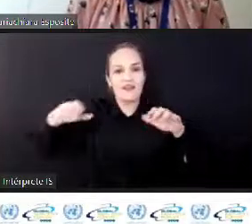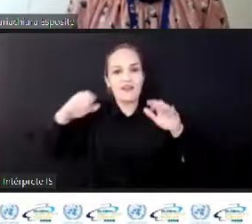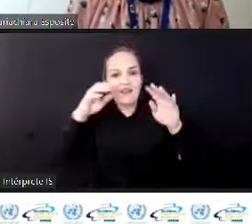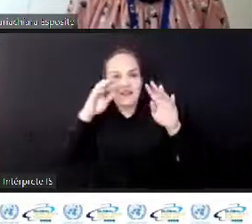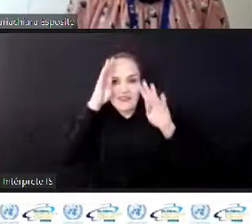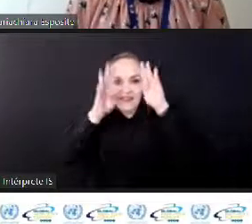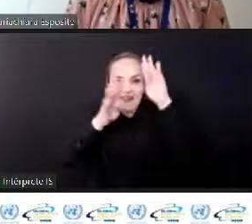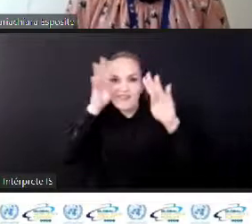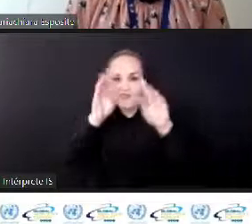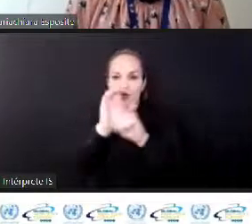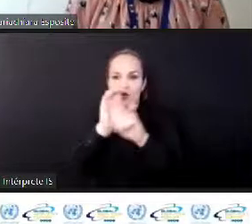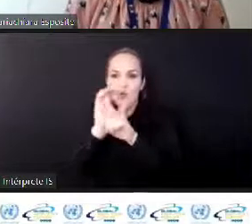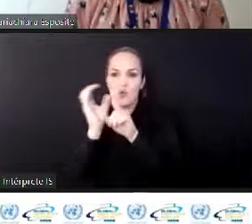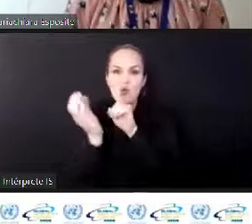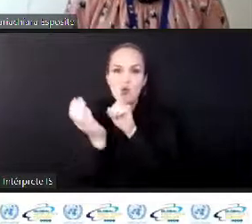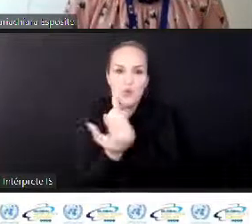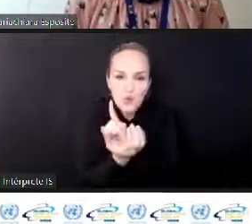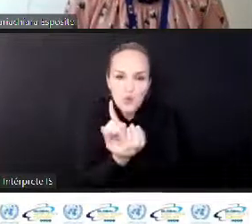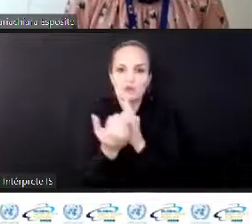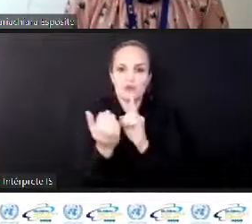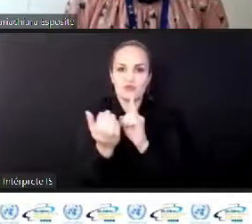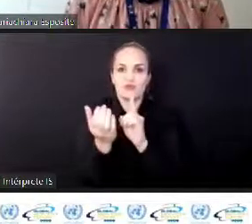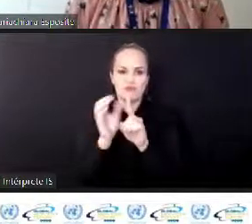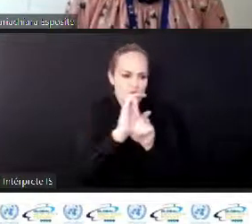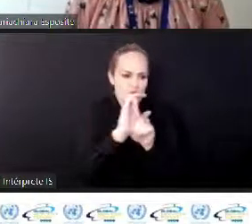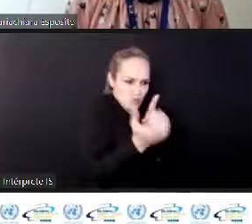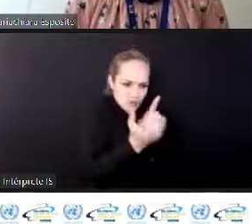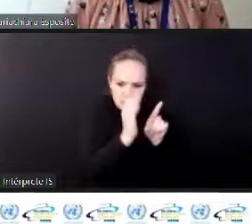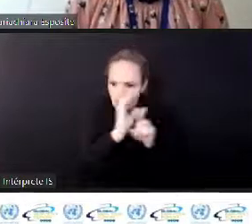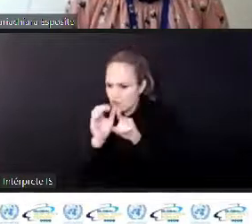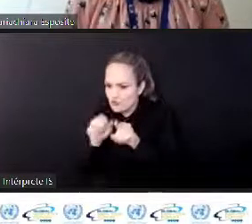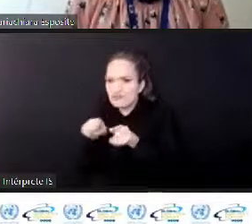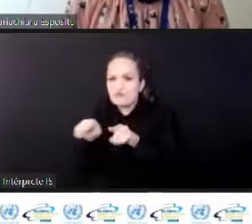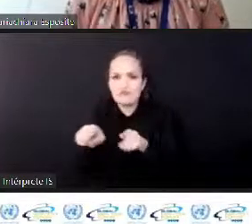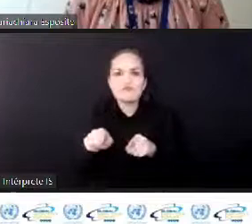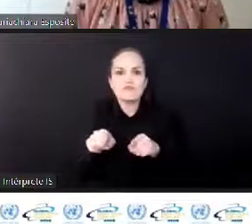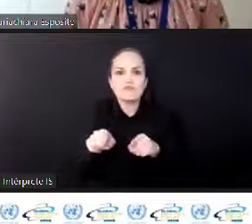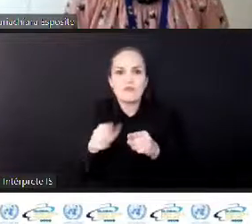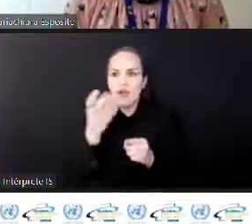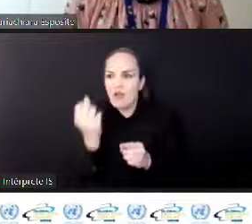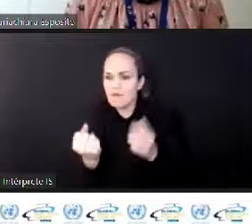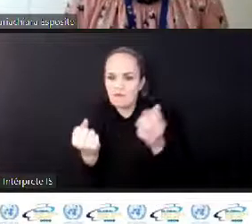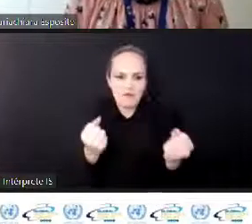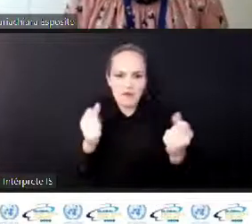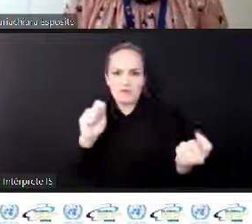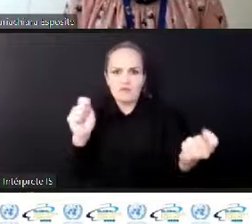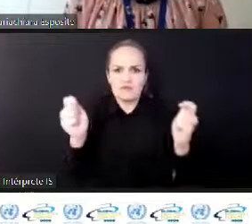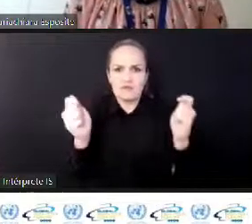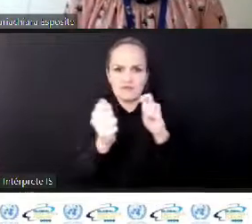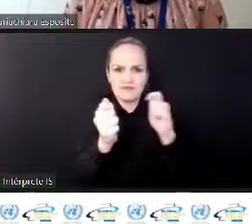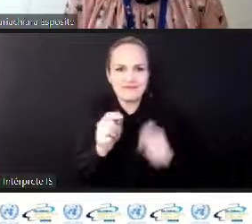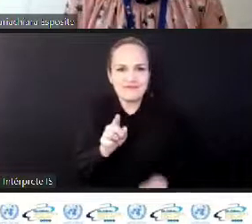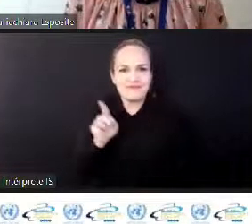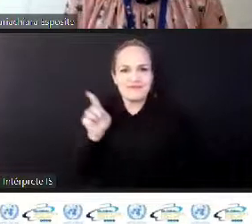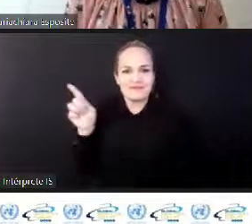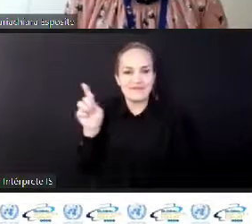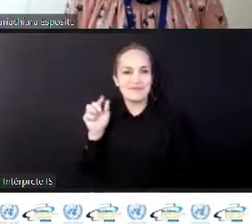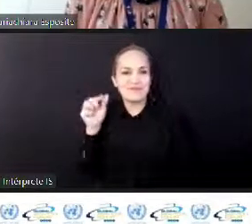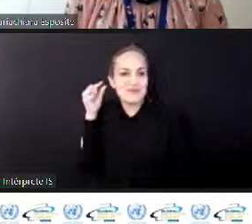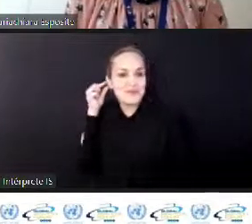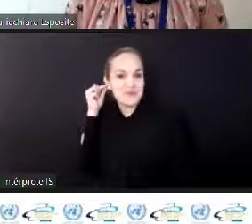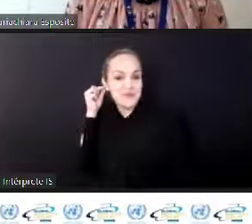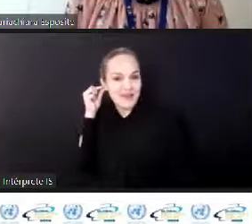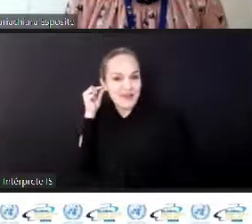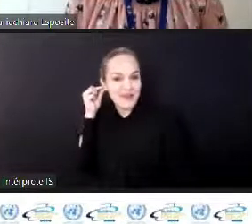that was also shared by Maria Chiara Esposito is to combine